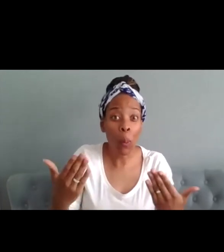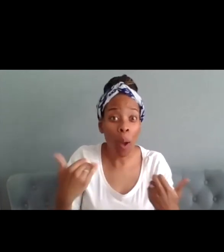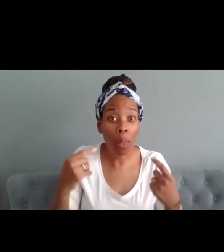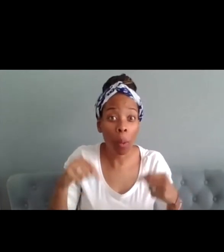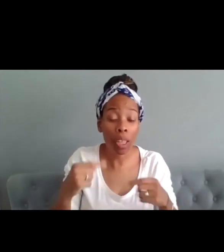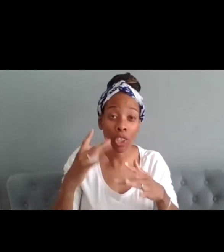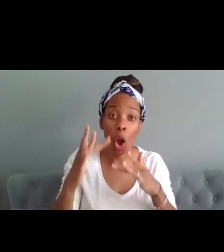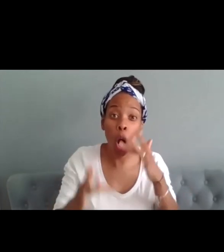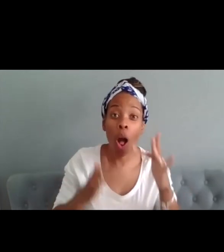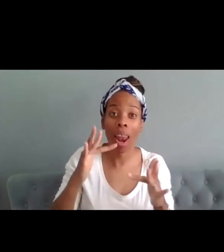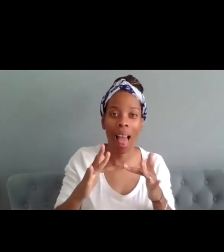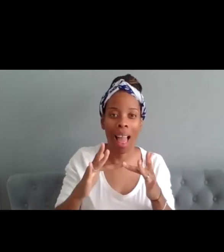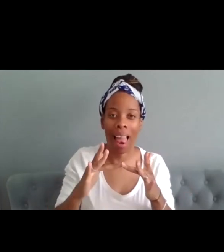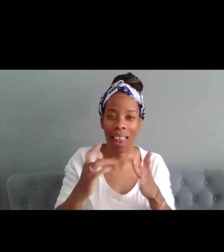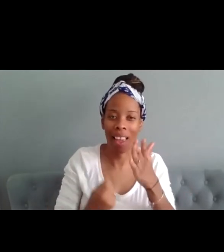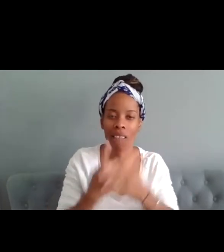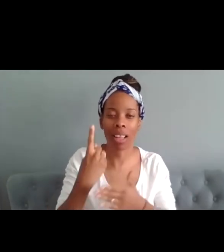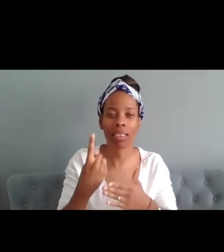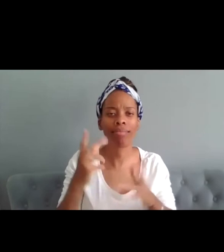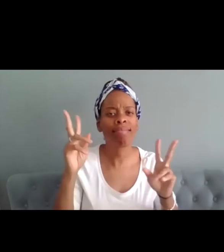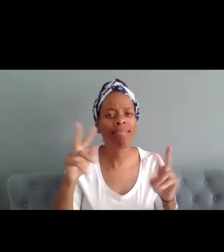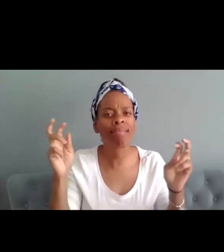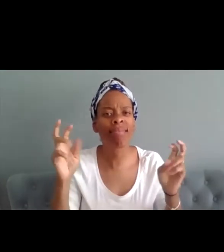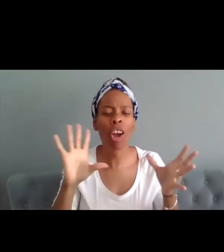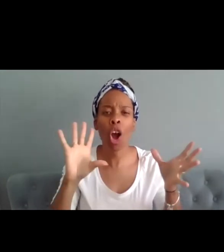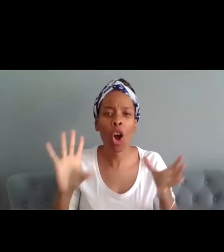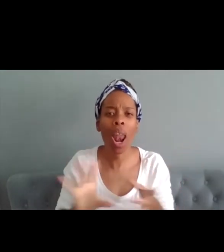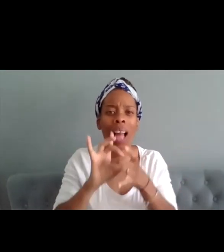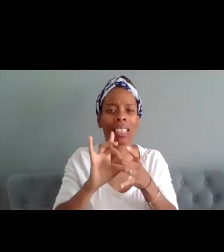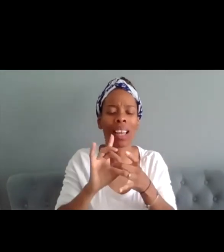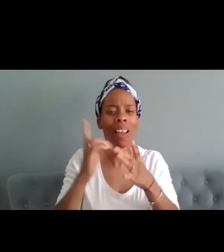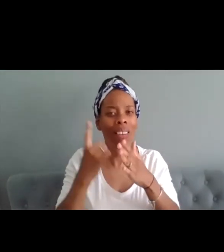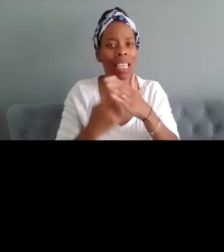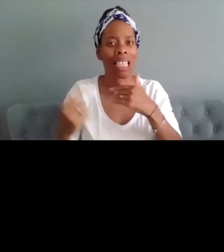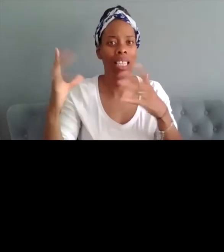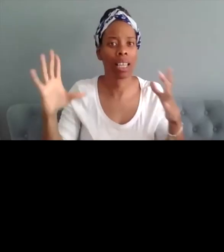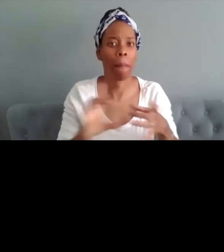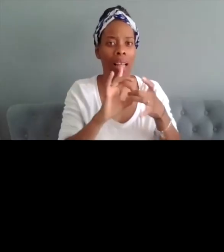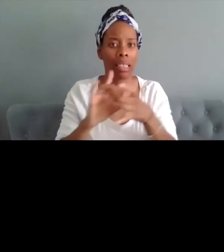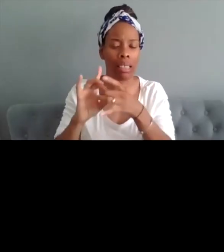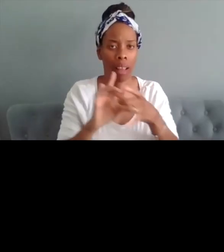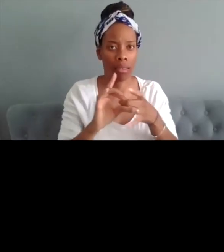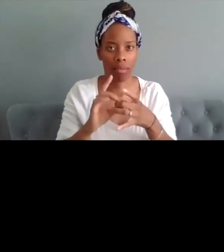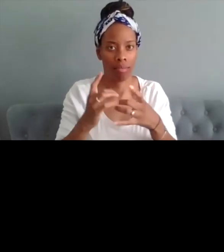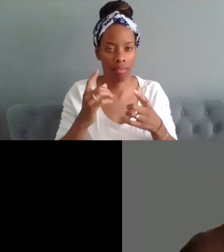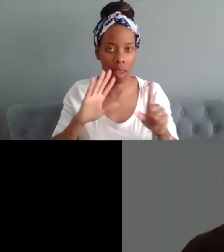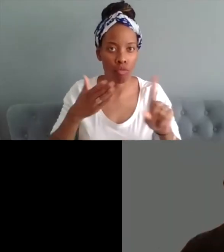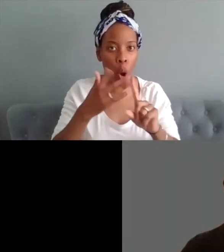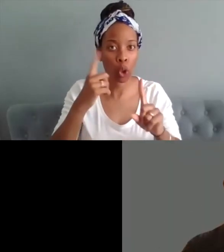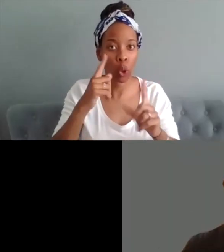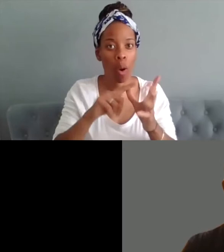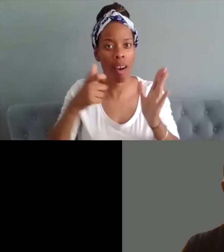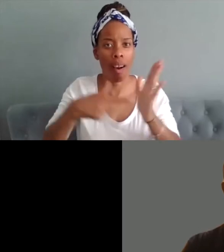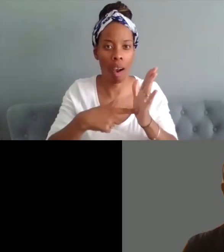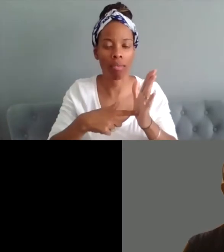called collective and interdependent approaches to art making my name is Lucy Keeney I work as a learning